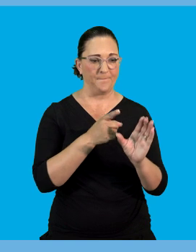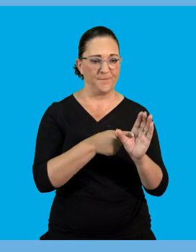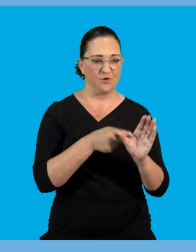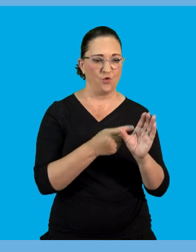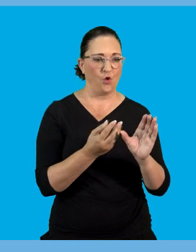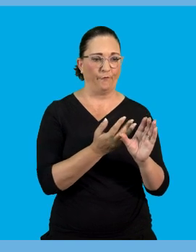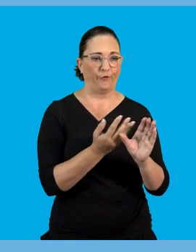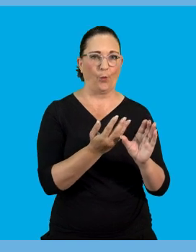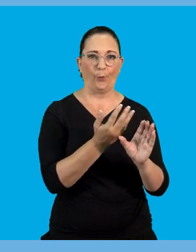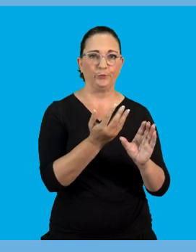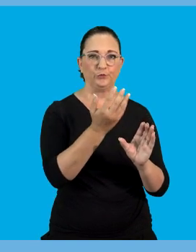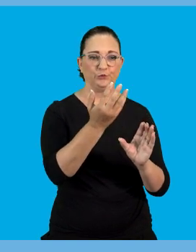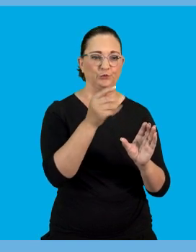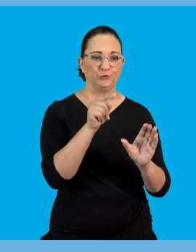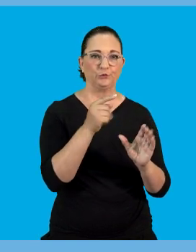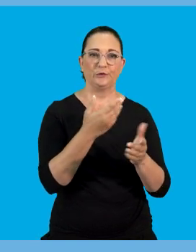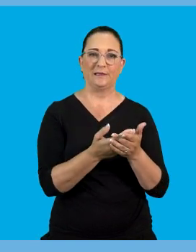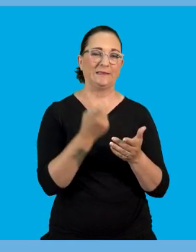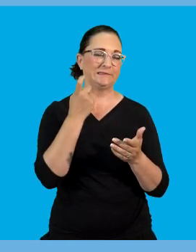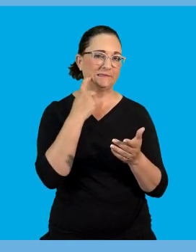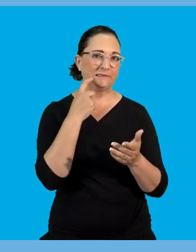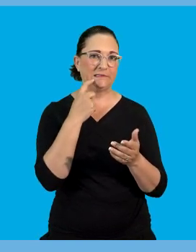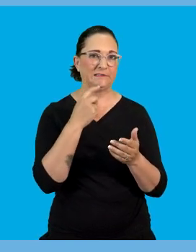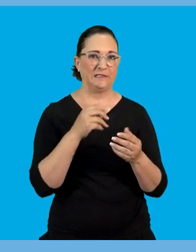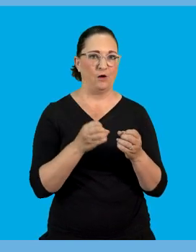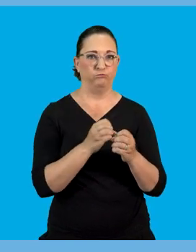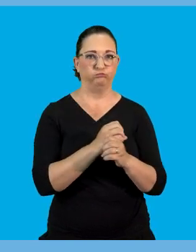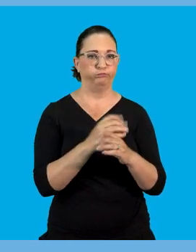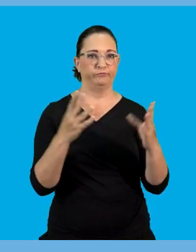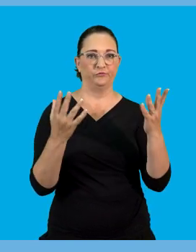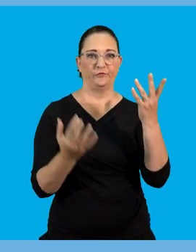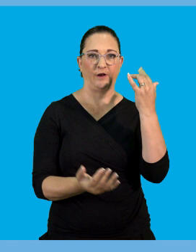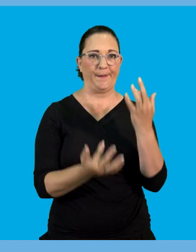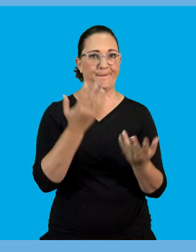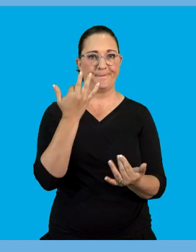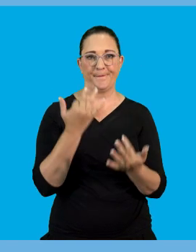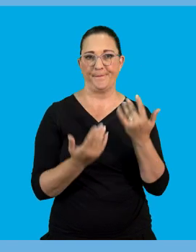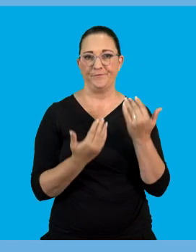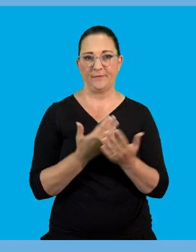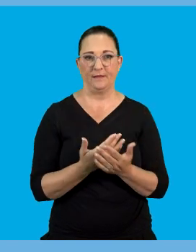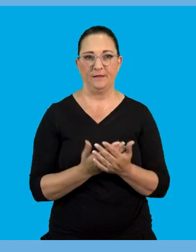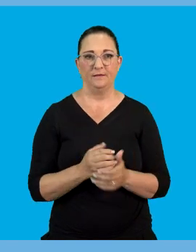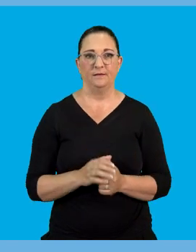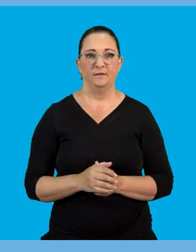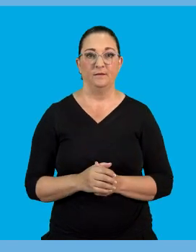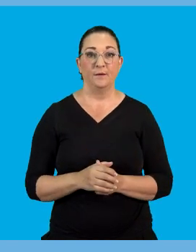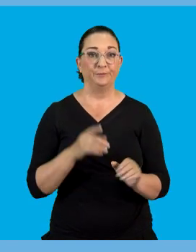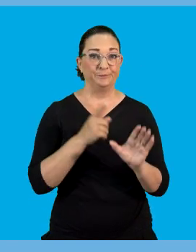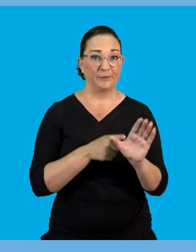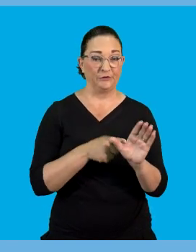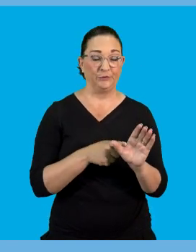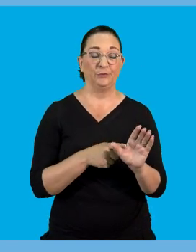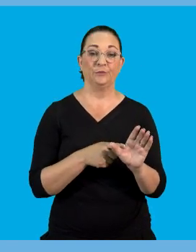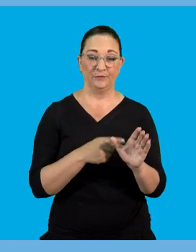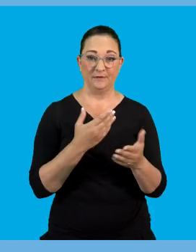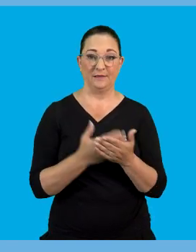fumes are very explosive. And only needs a small amount of heat to start burning. As we have said petrol fumes they are